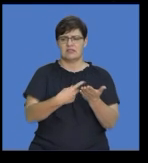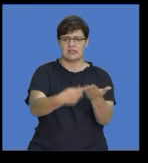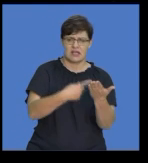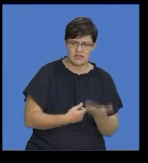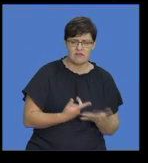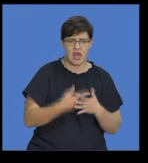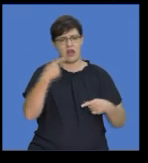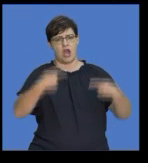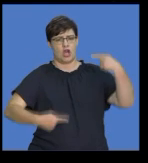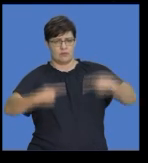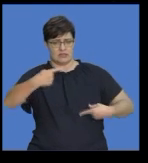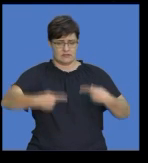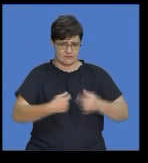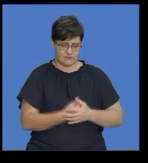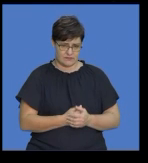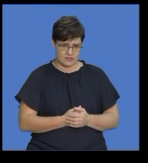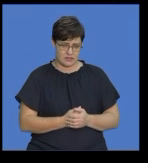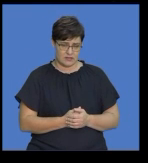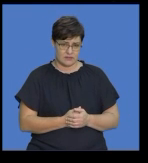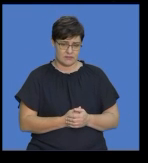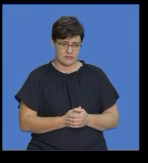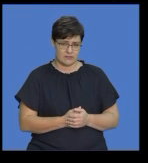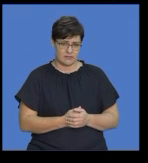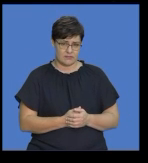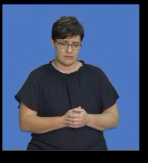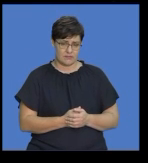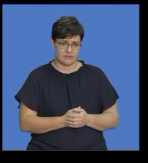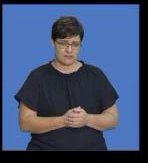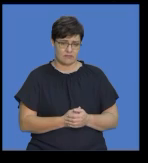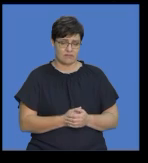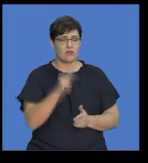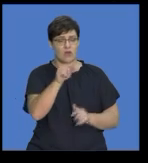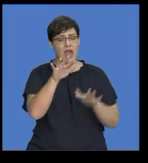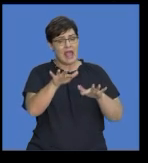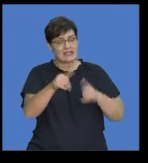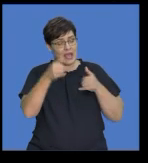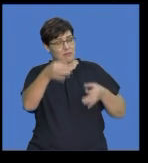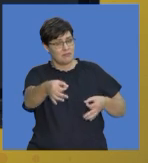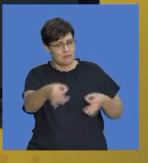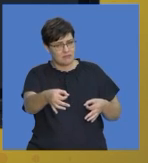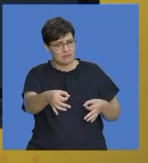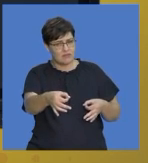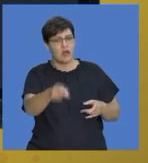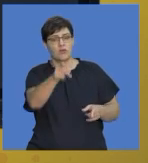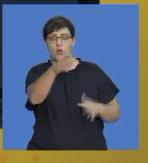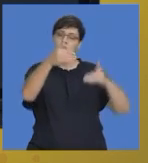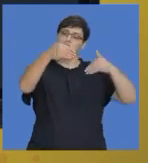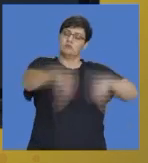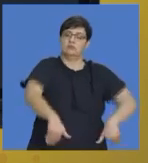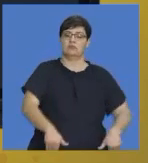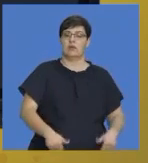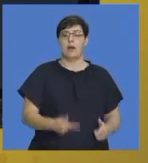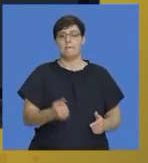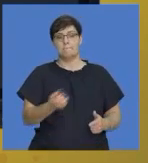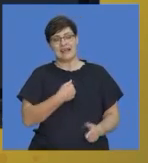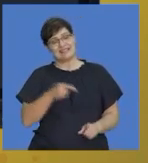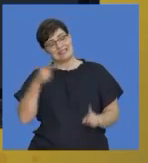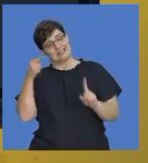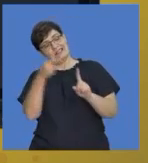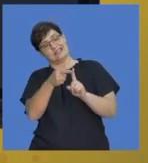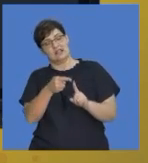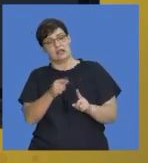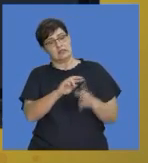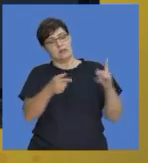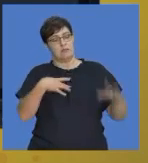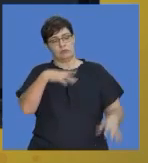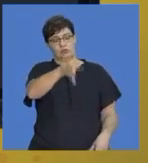argumentative essay. Now, in our exam papers, you are not restricted to write a specific type of essay.